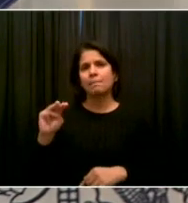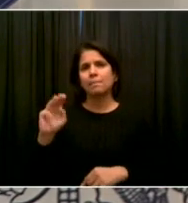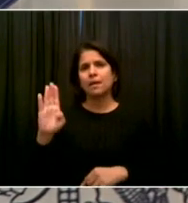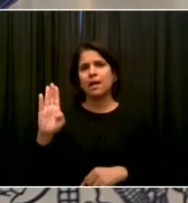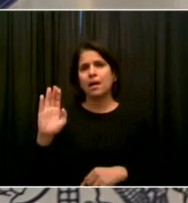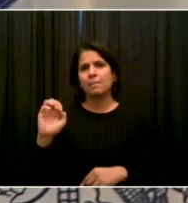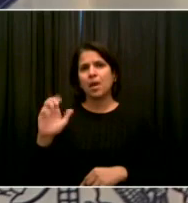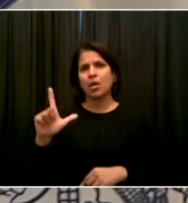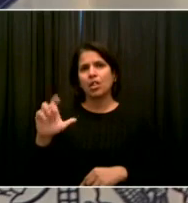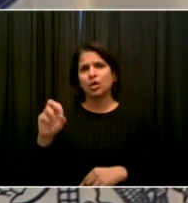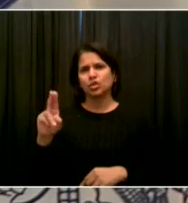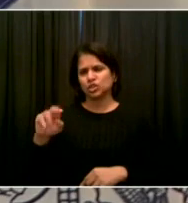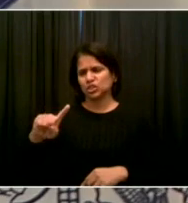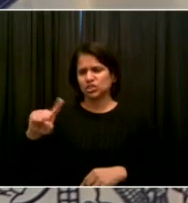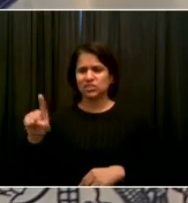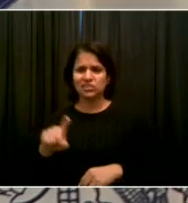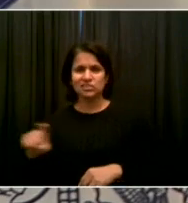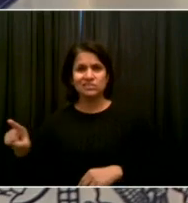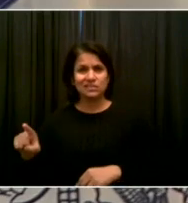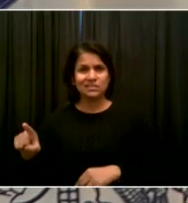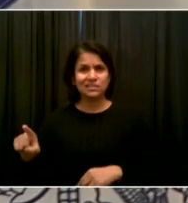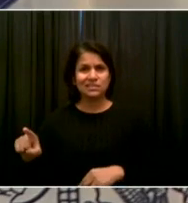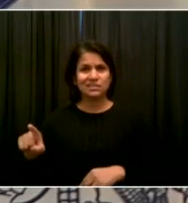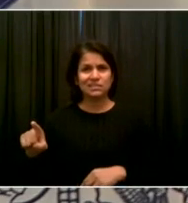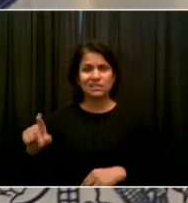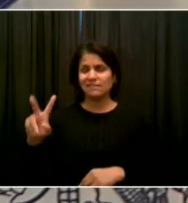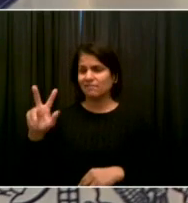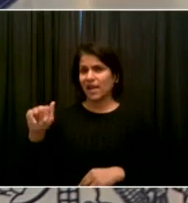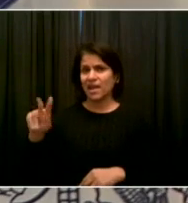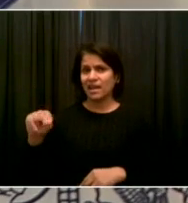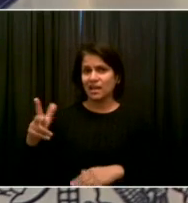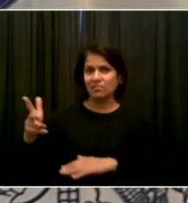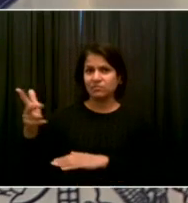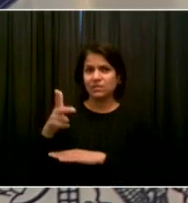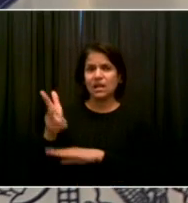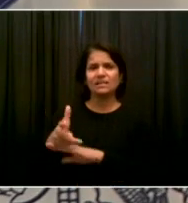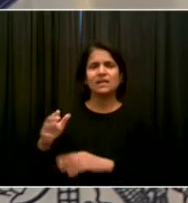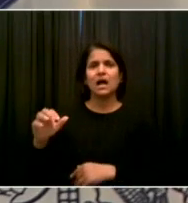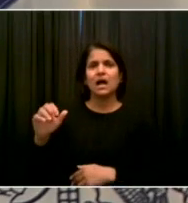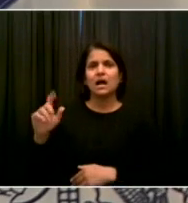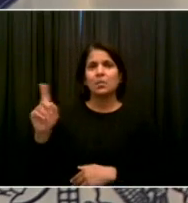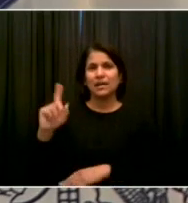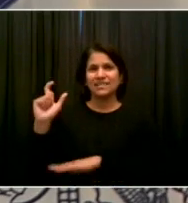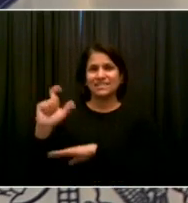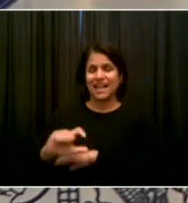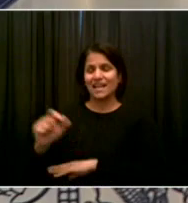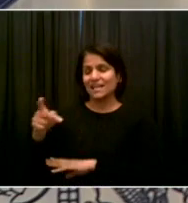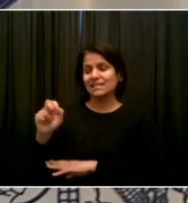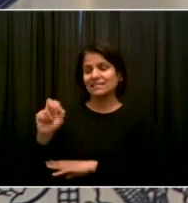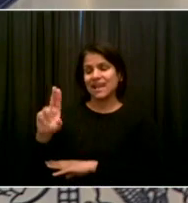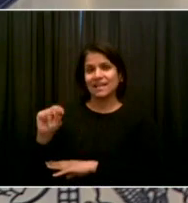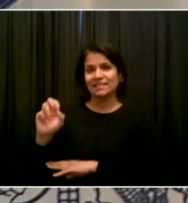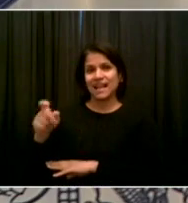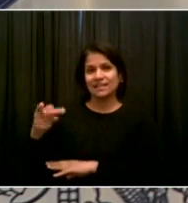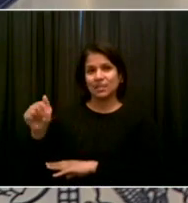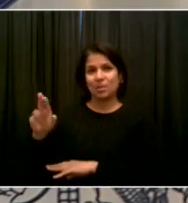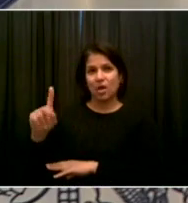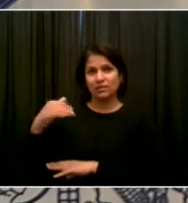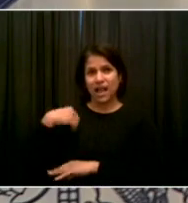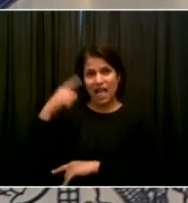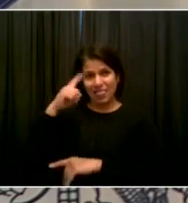Sunset Park, the park itself, which I believe is a city run contracted site that helps you at all. Thank you. Continue.